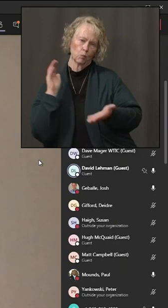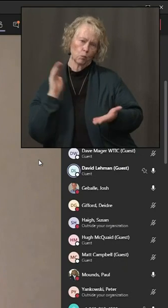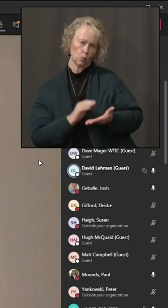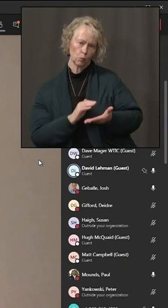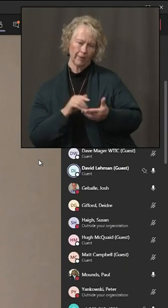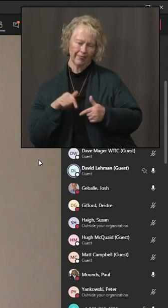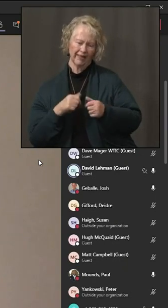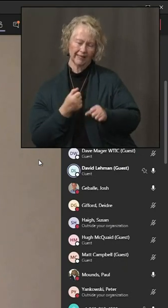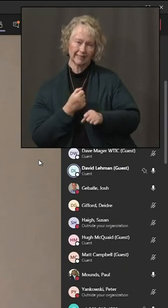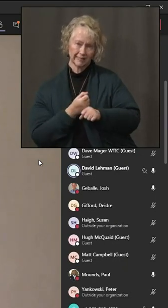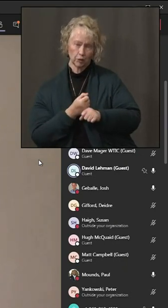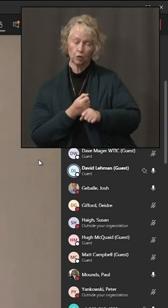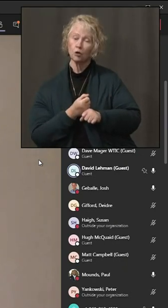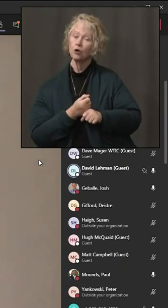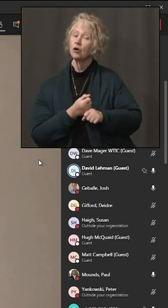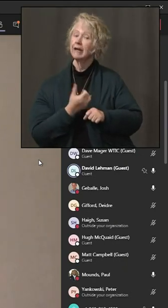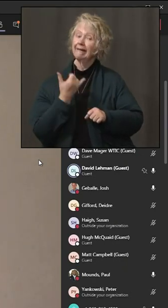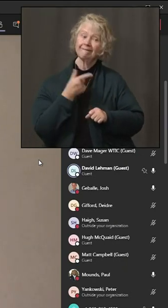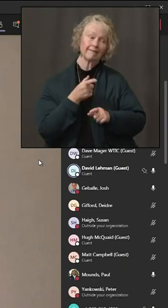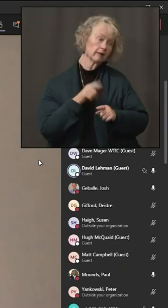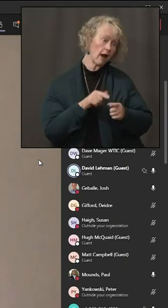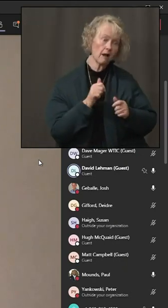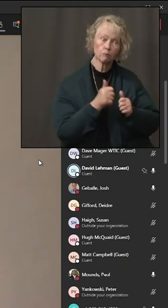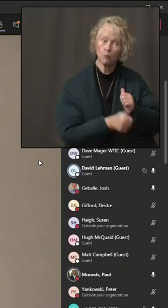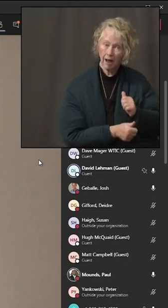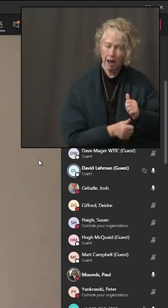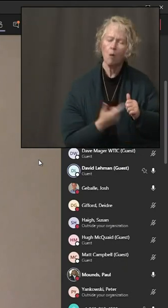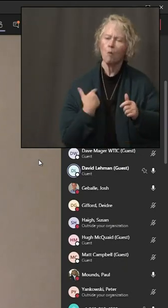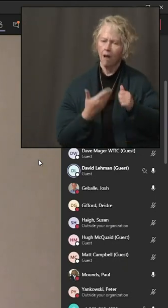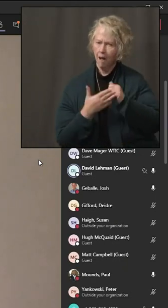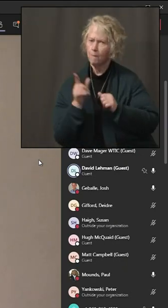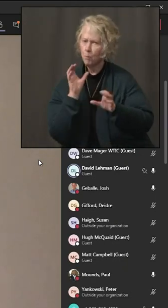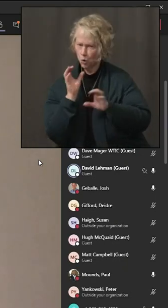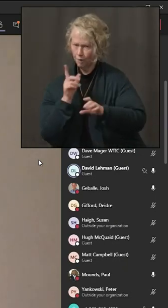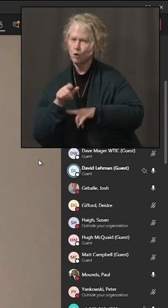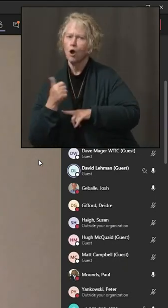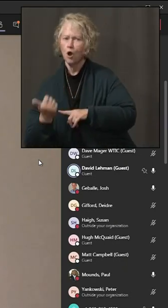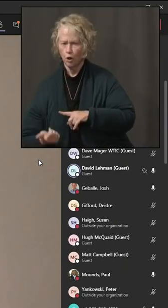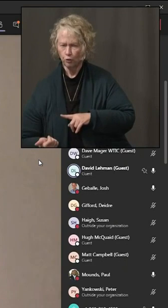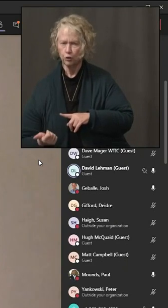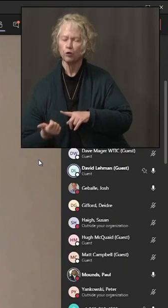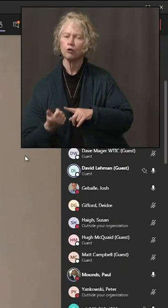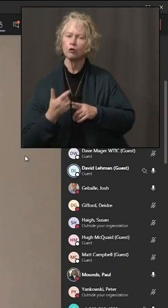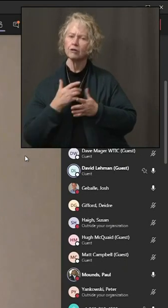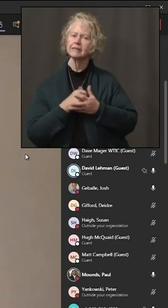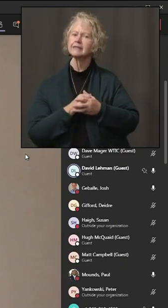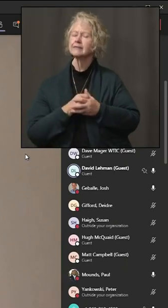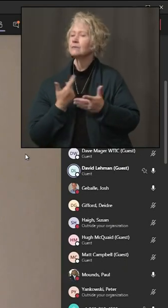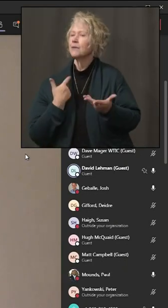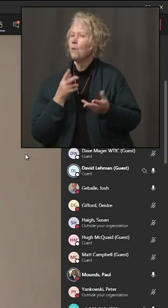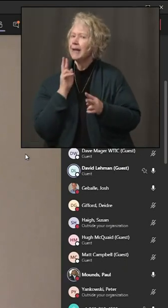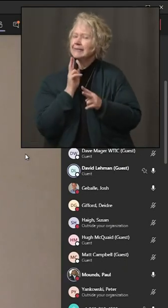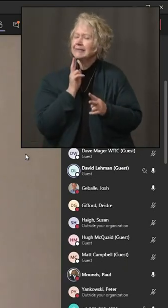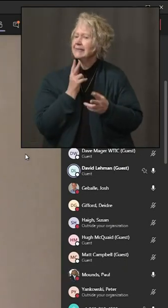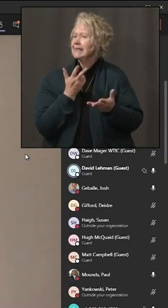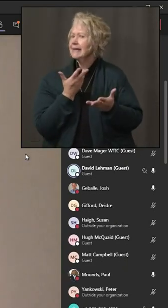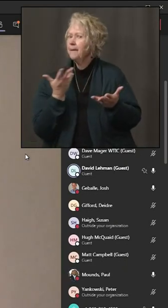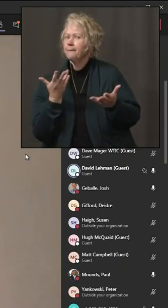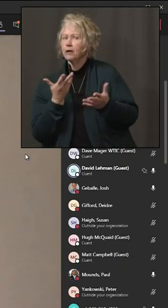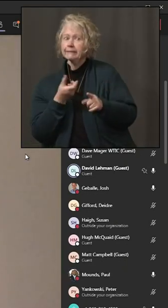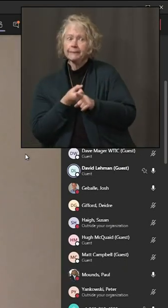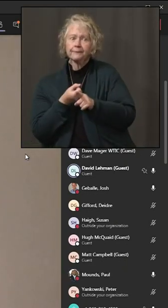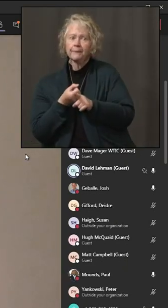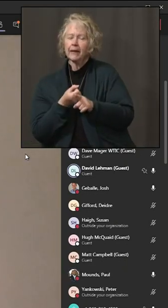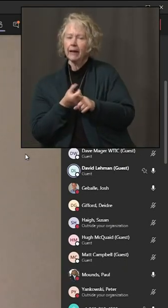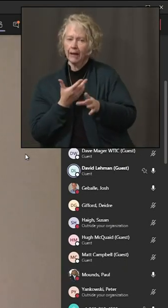certainly happy to consider other programs. And as we go through this winter and fall here, you we want to better get a sense of what this impact is. And, of course,